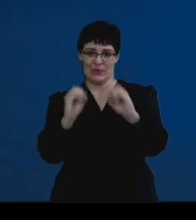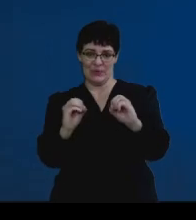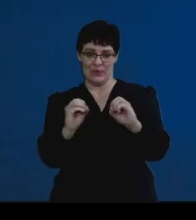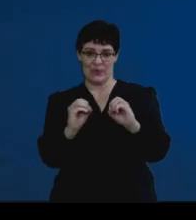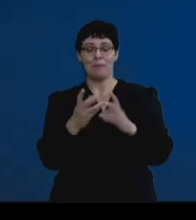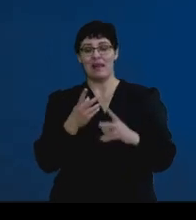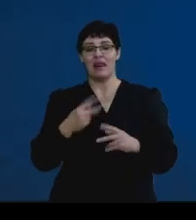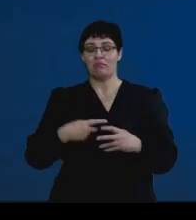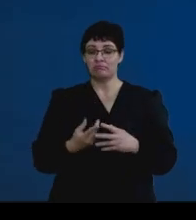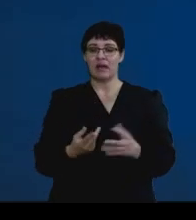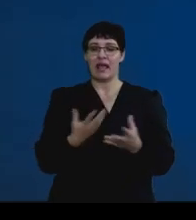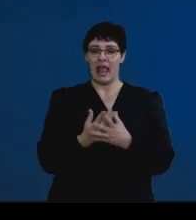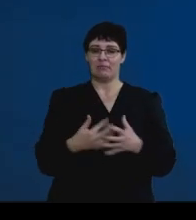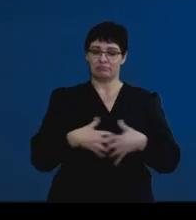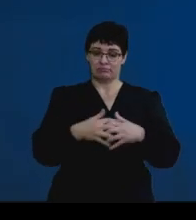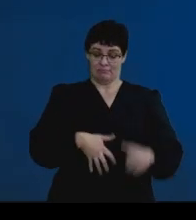for fertilization.